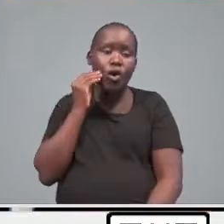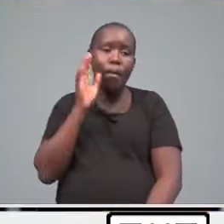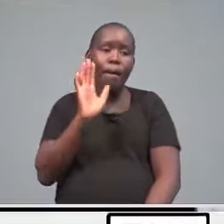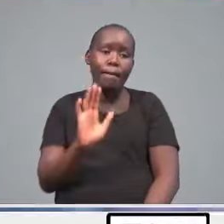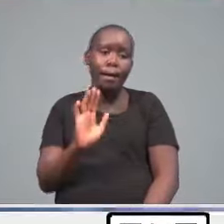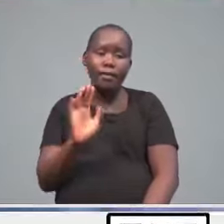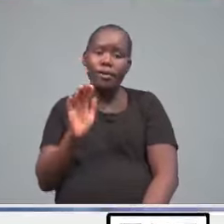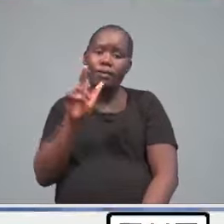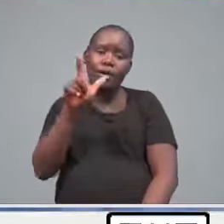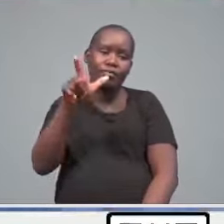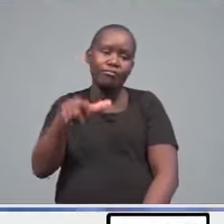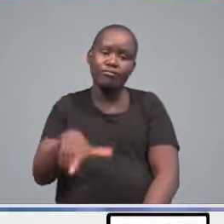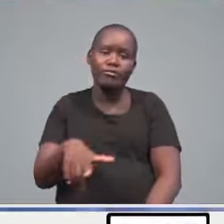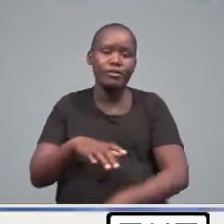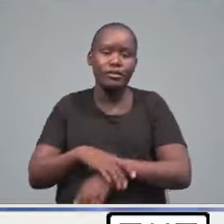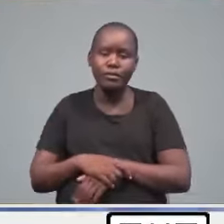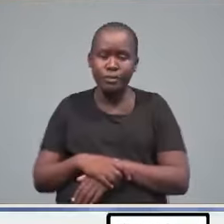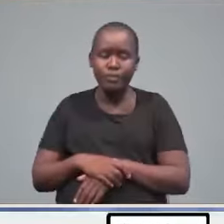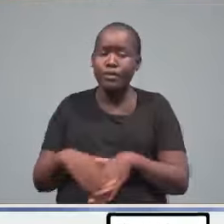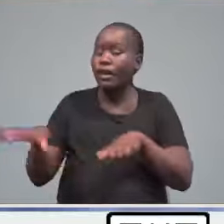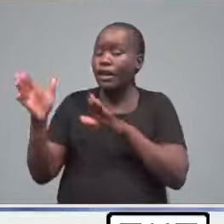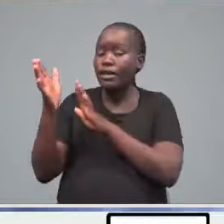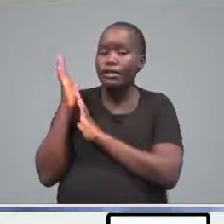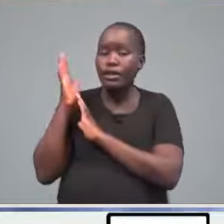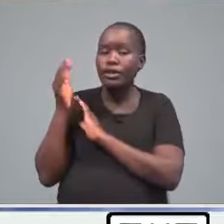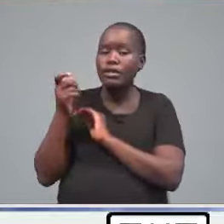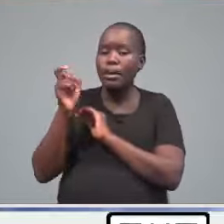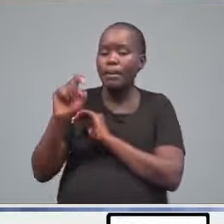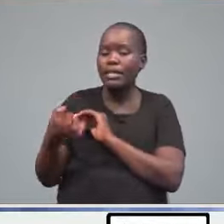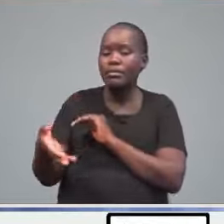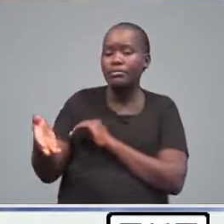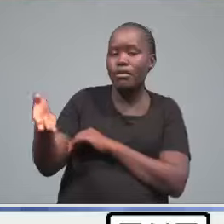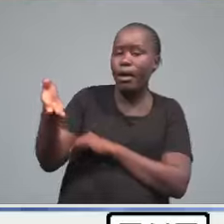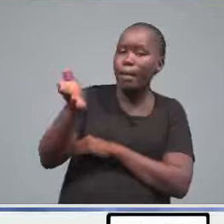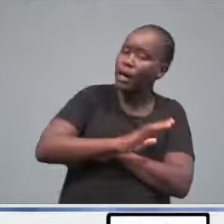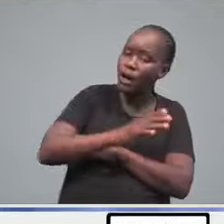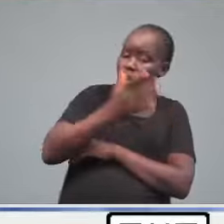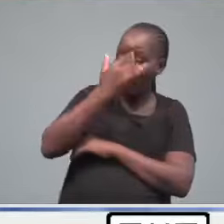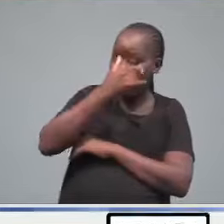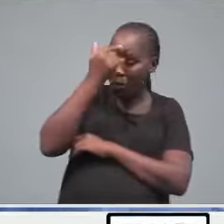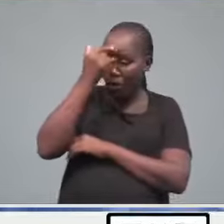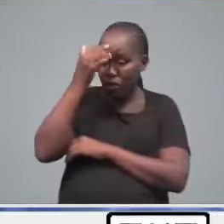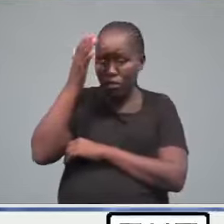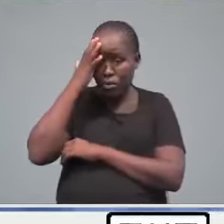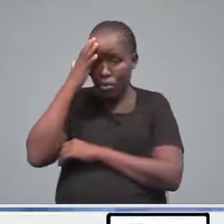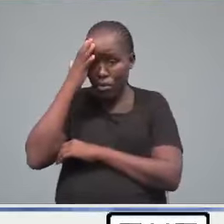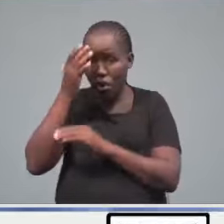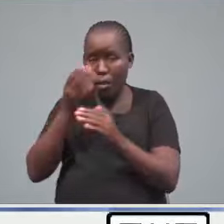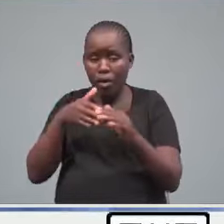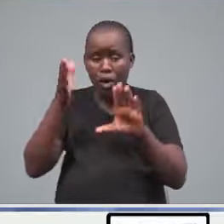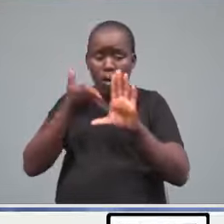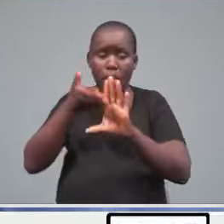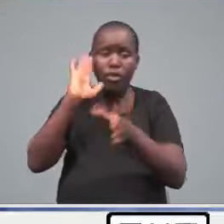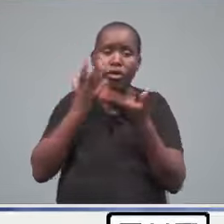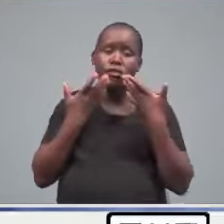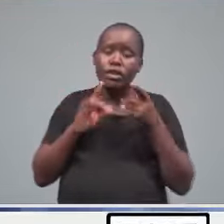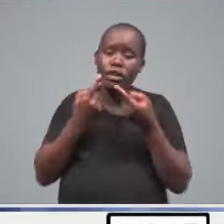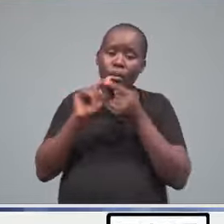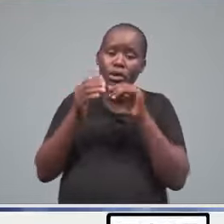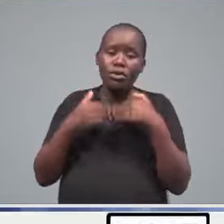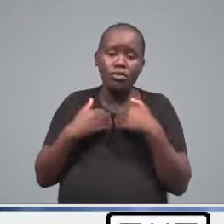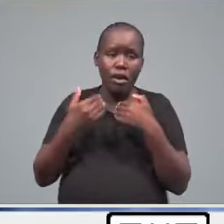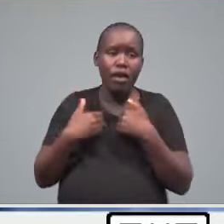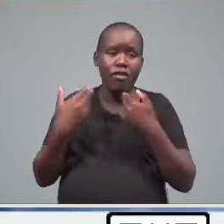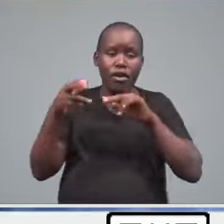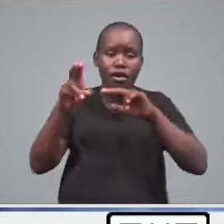scaled down. His security must be returned because we know that they had already withdrawn. But we have a